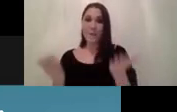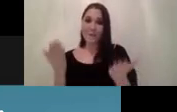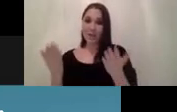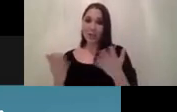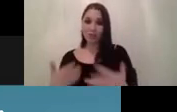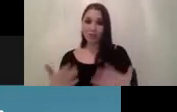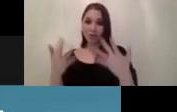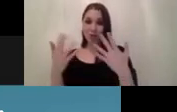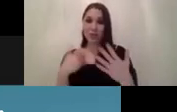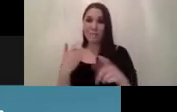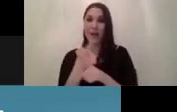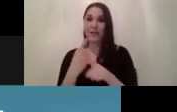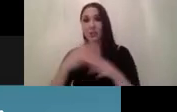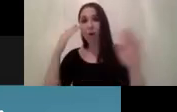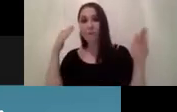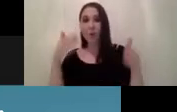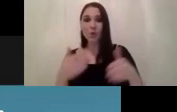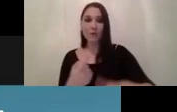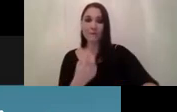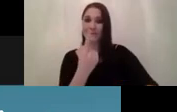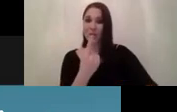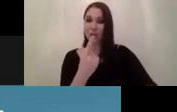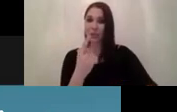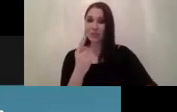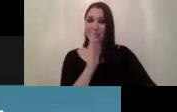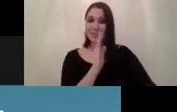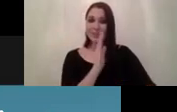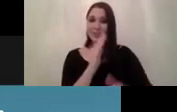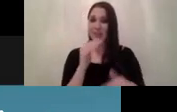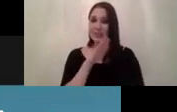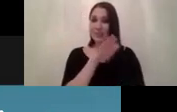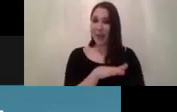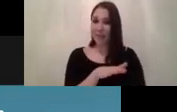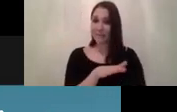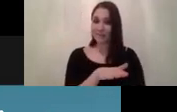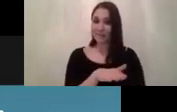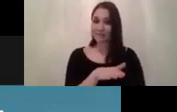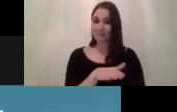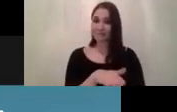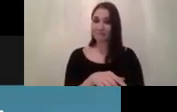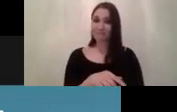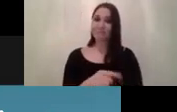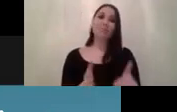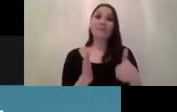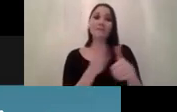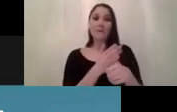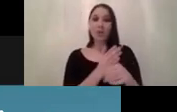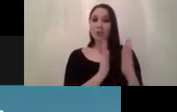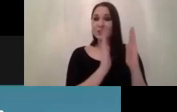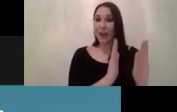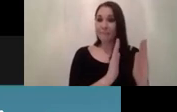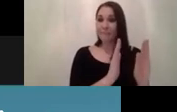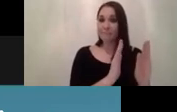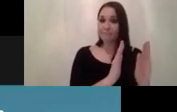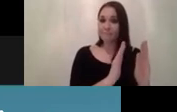is focusing on the very first step because if you do all those wonderful things here afterwards without properly defining the project without